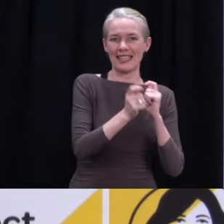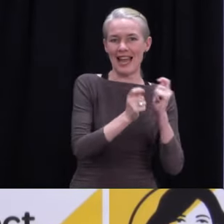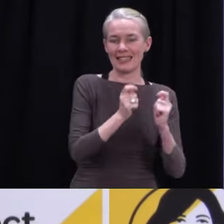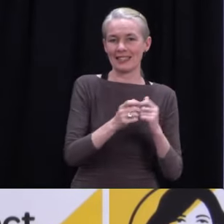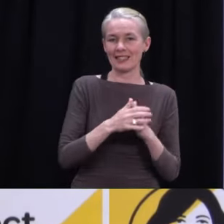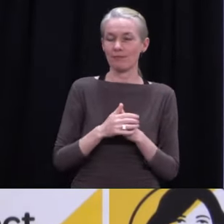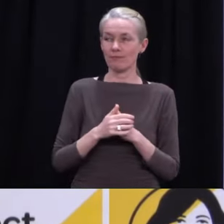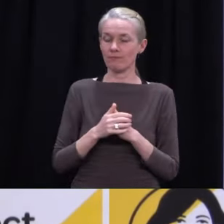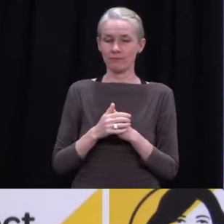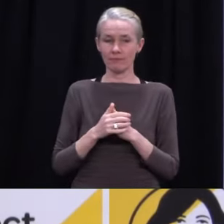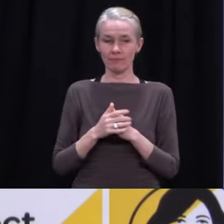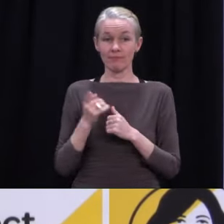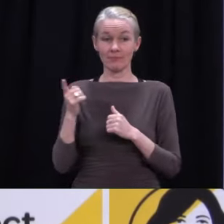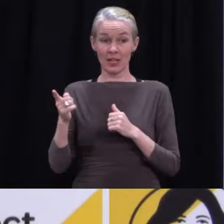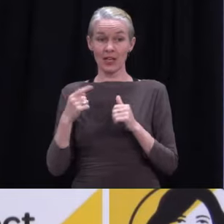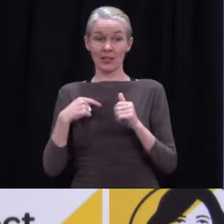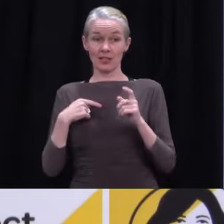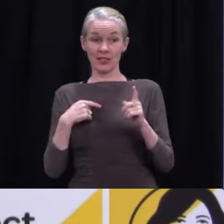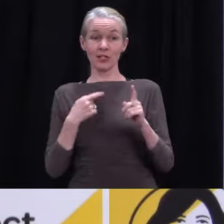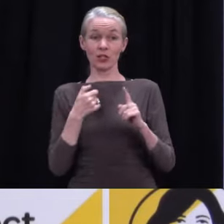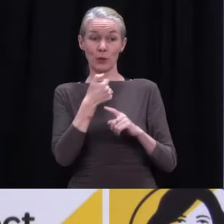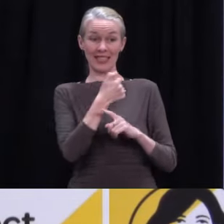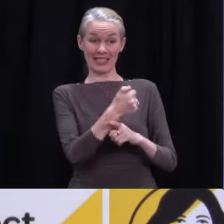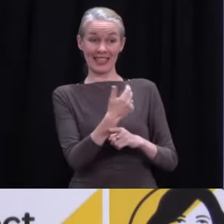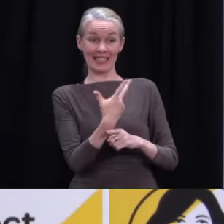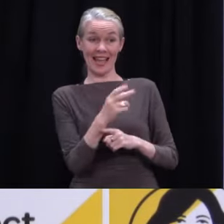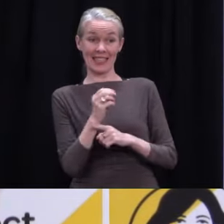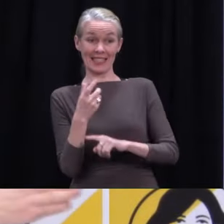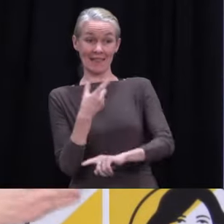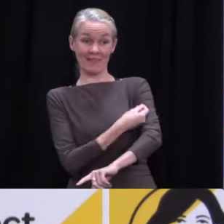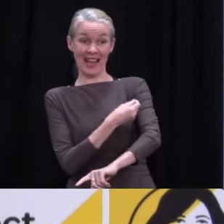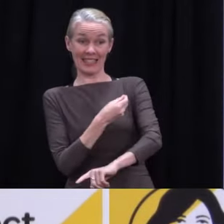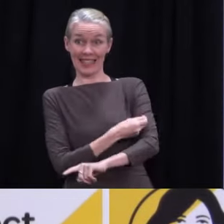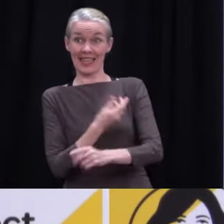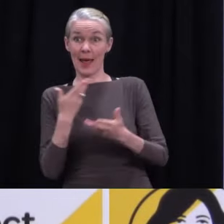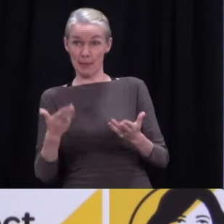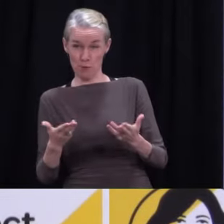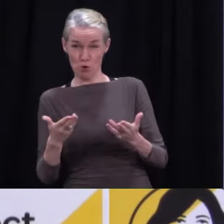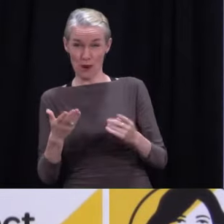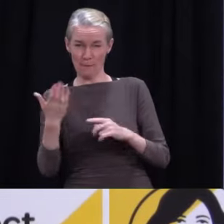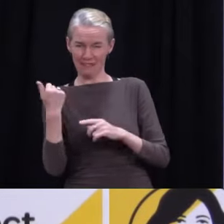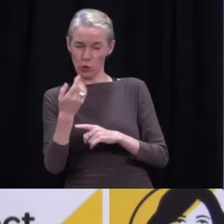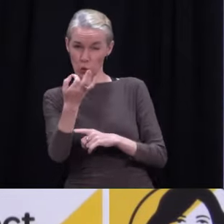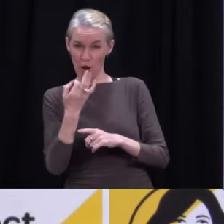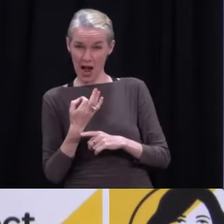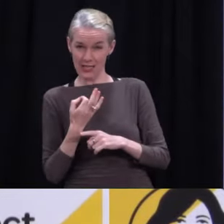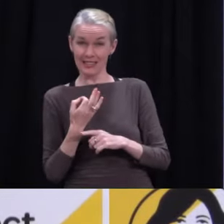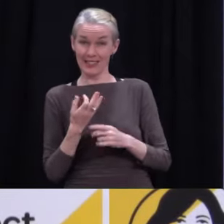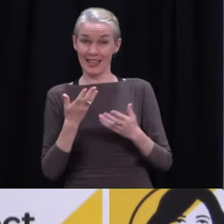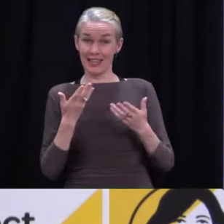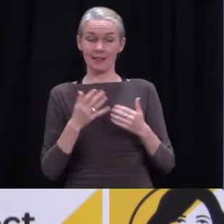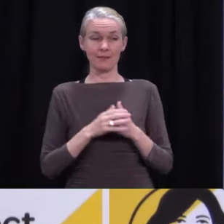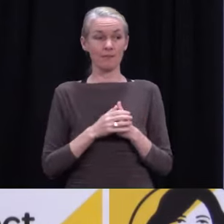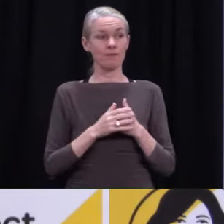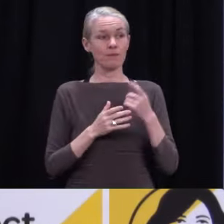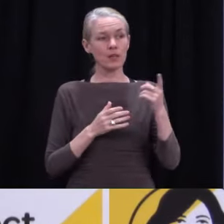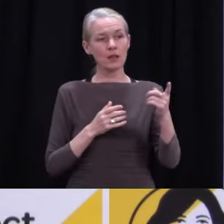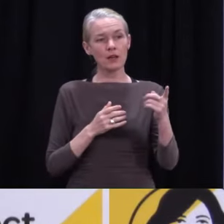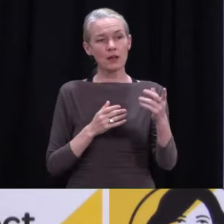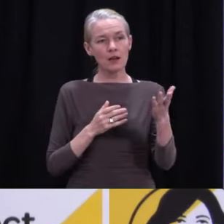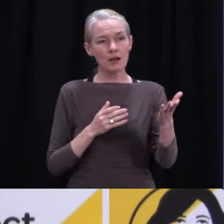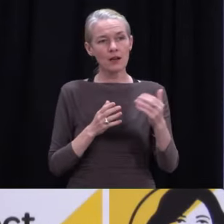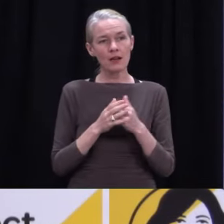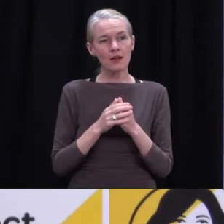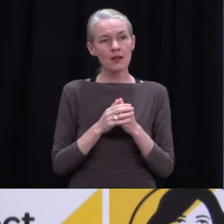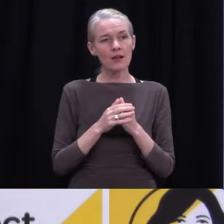510,000 of those are at sites across the country. Jenna? Dr Brunfield, how many of the 24, I think you said it was,